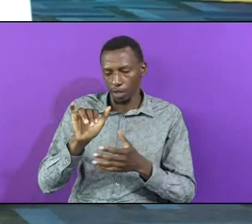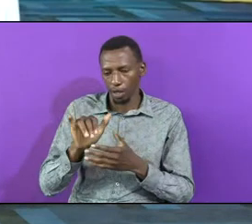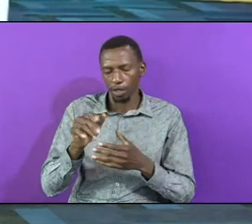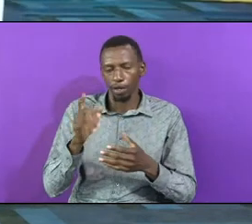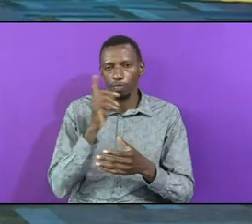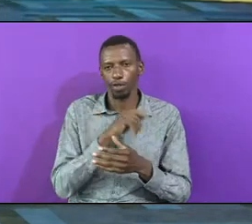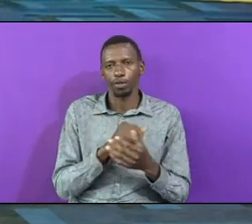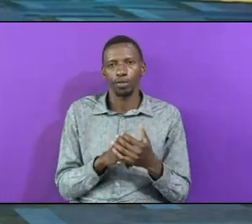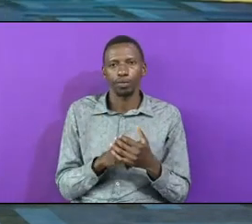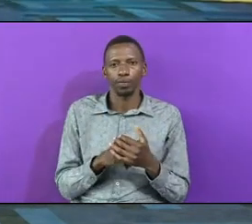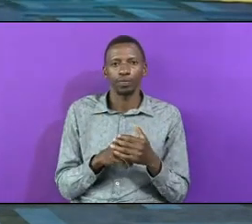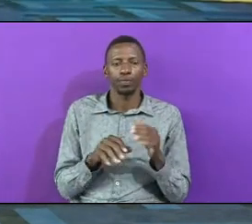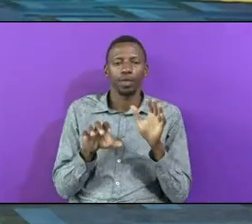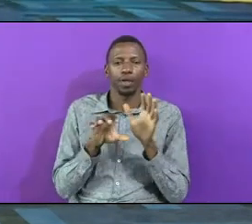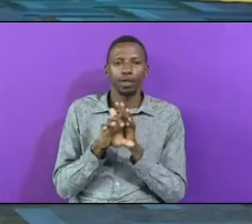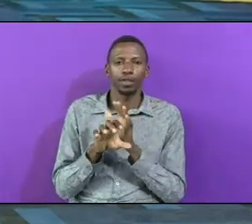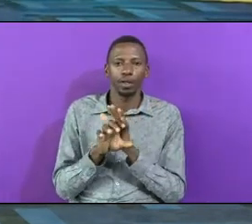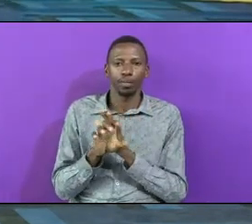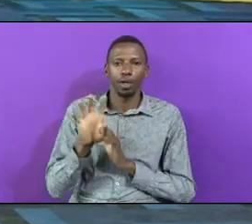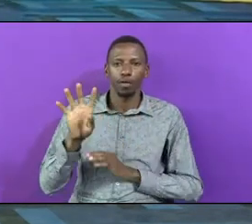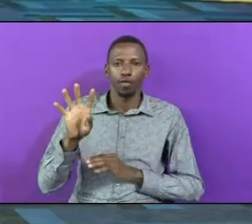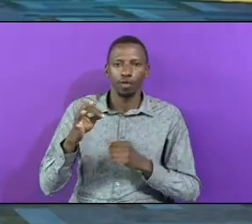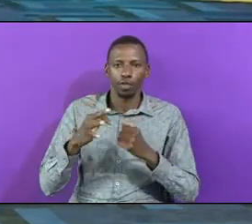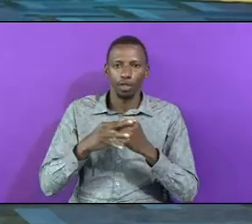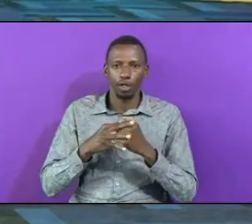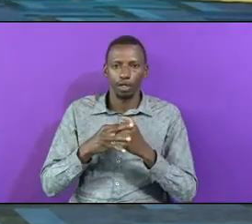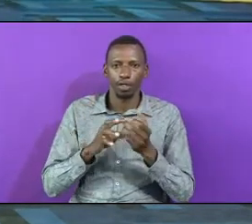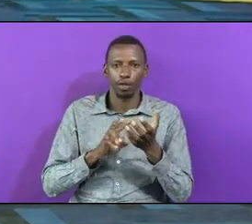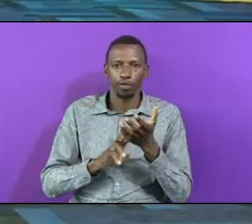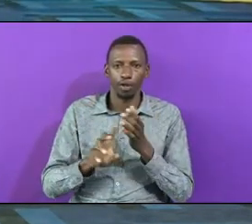Chapter 48 Verse 1 Says